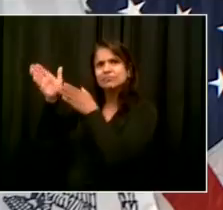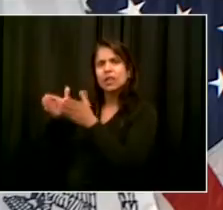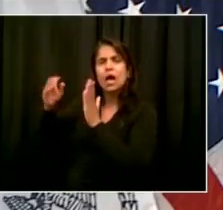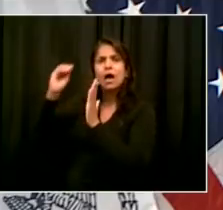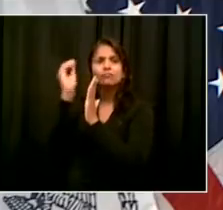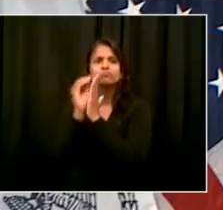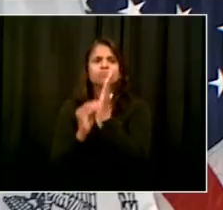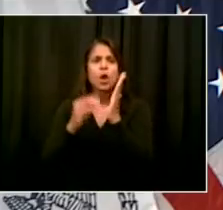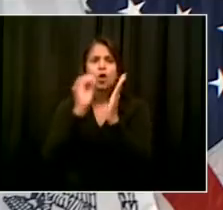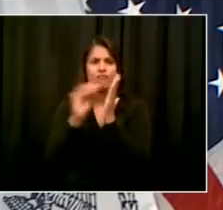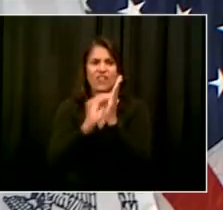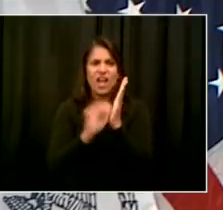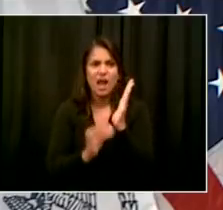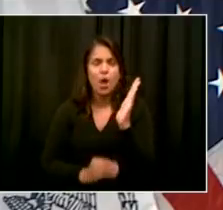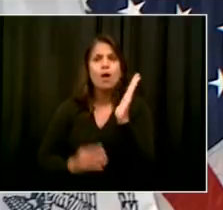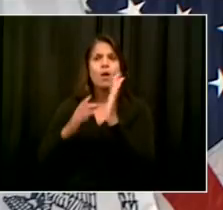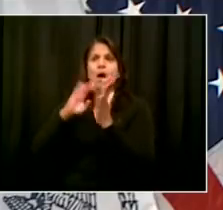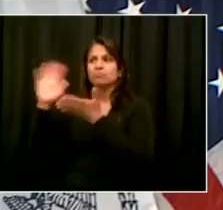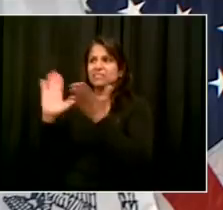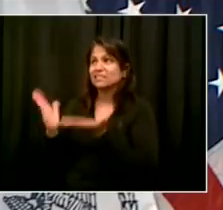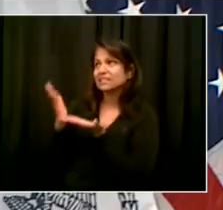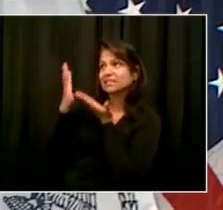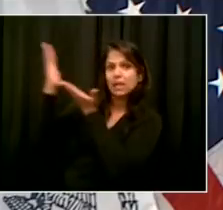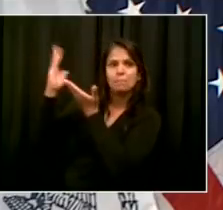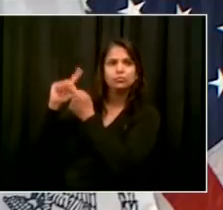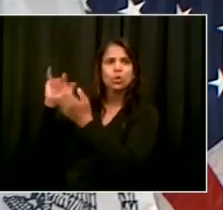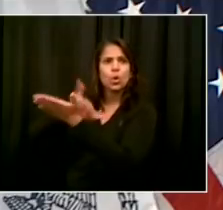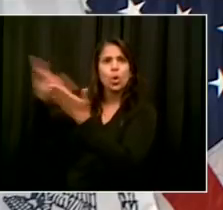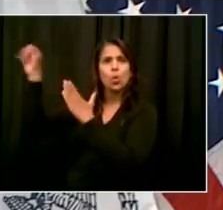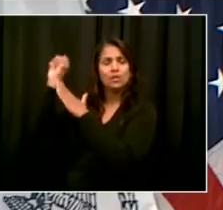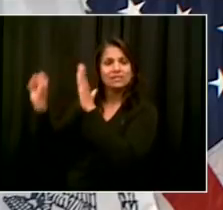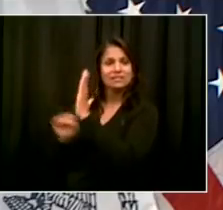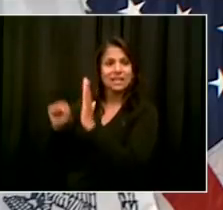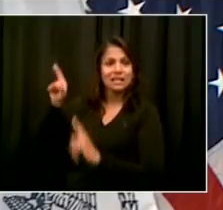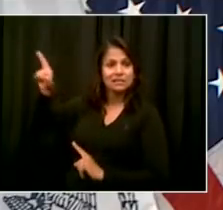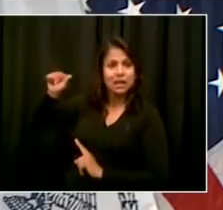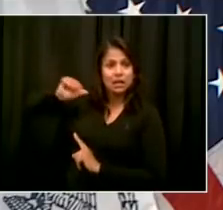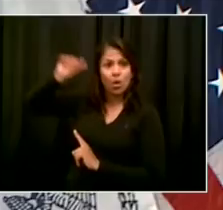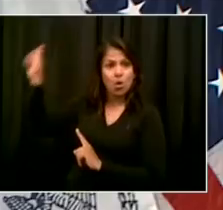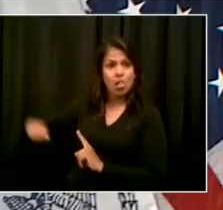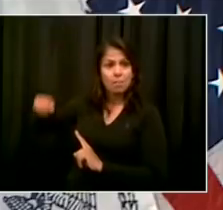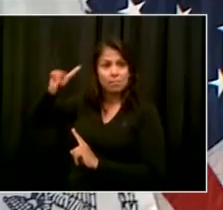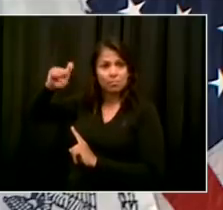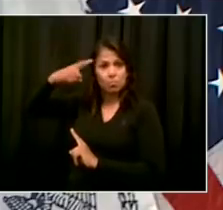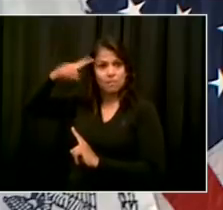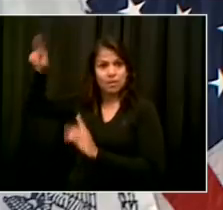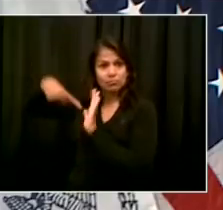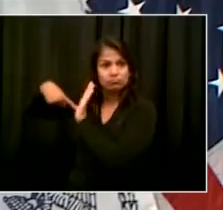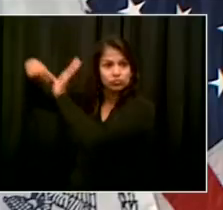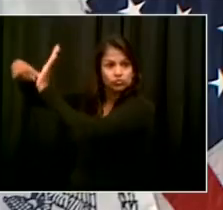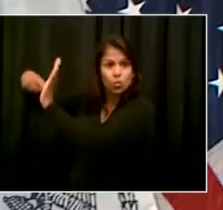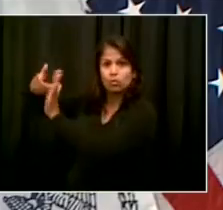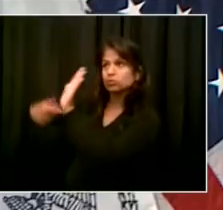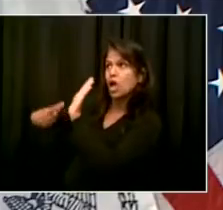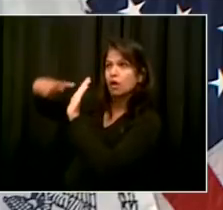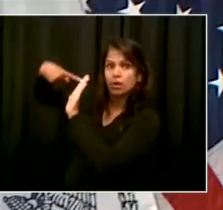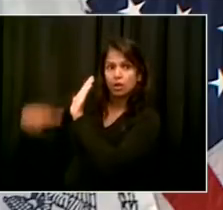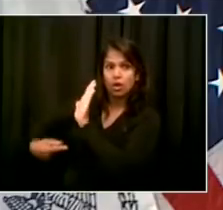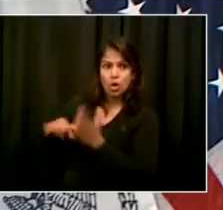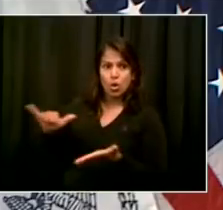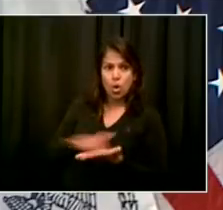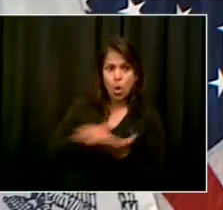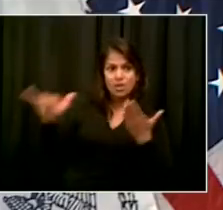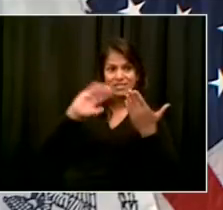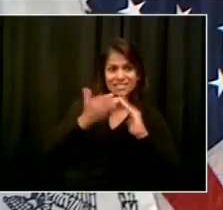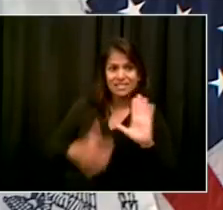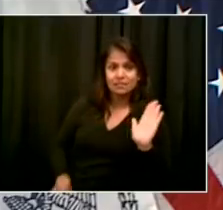plans. We've been approved. Obviously, the level of the virus in the city has gone down in the course of this